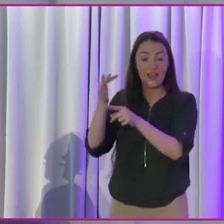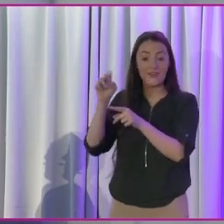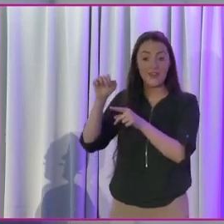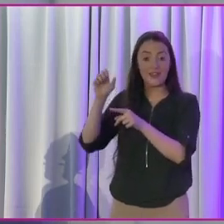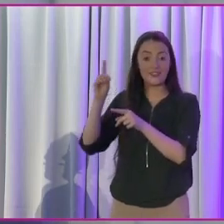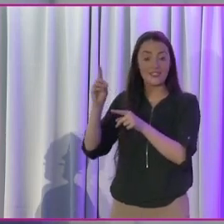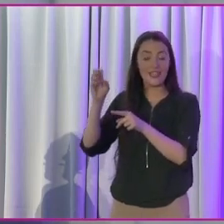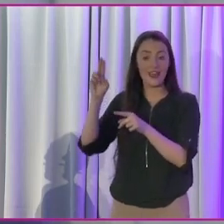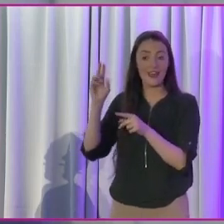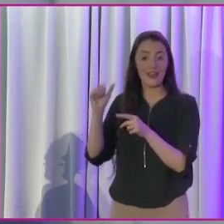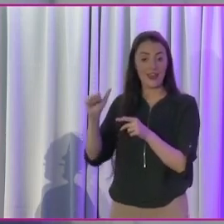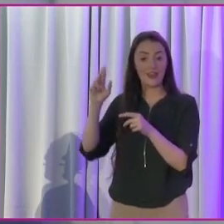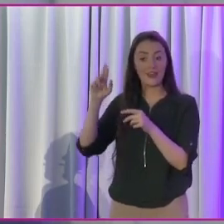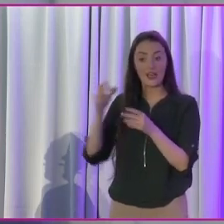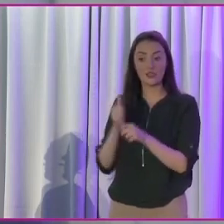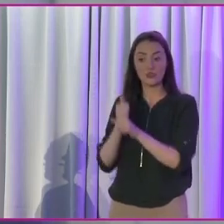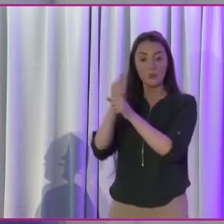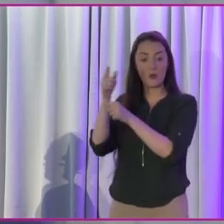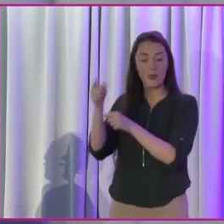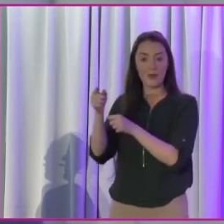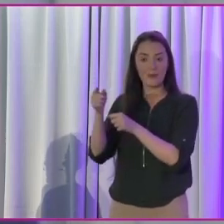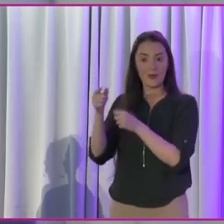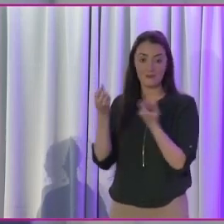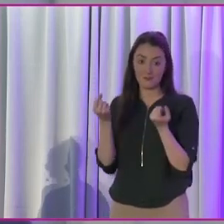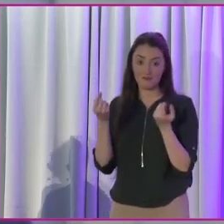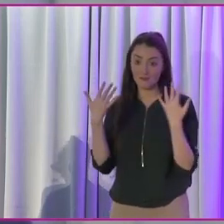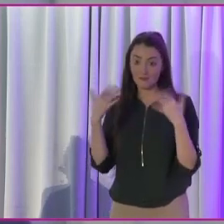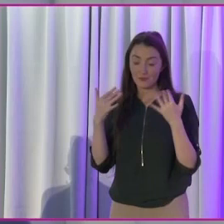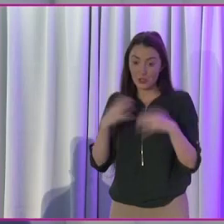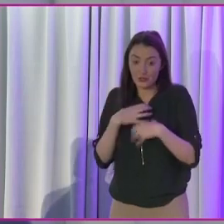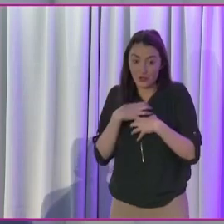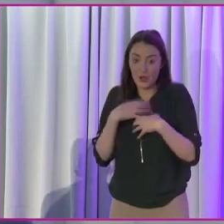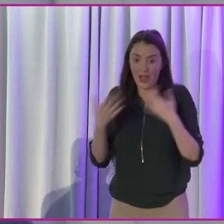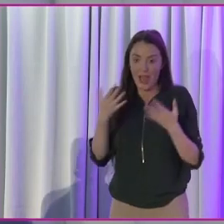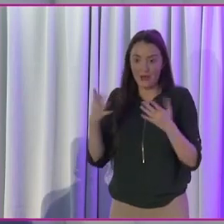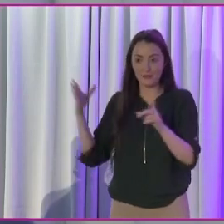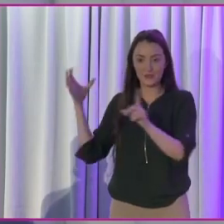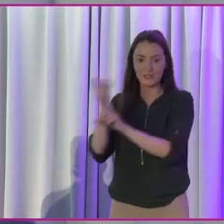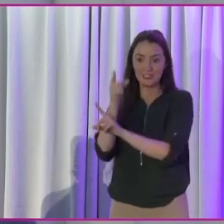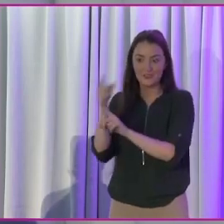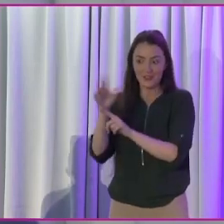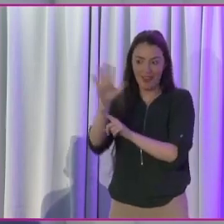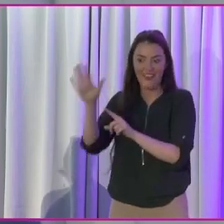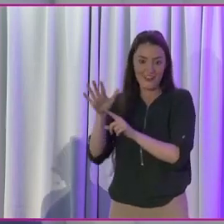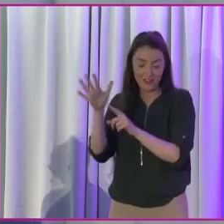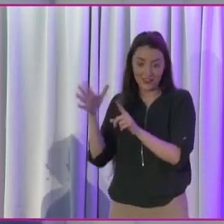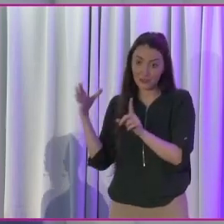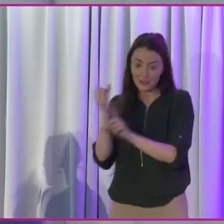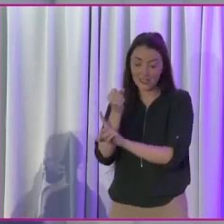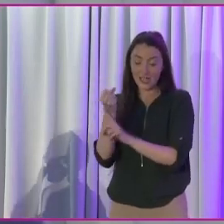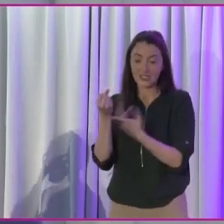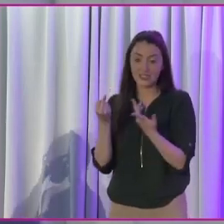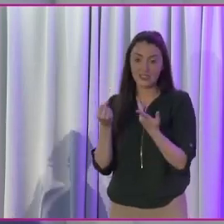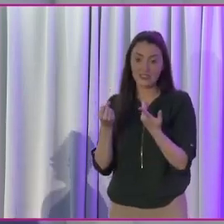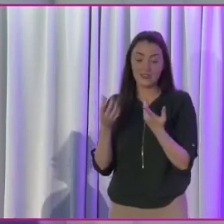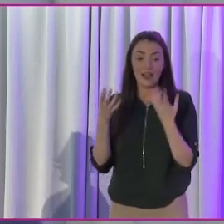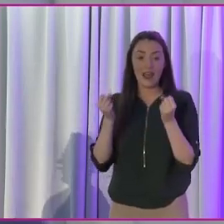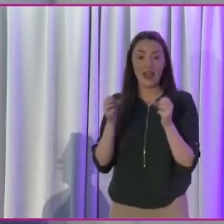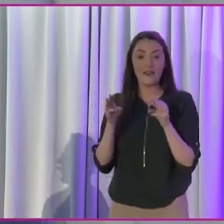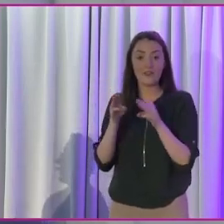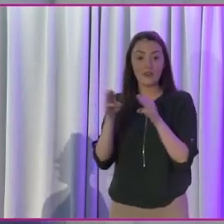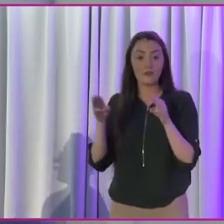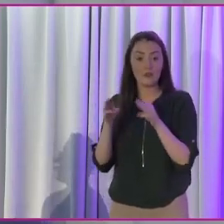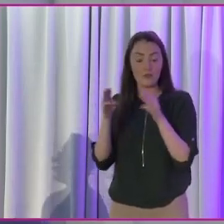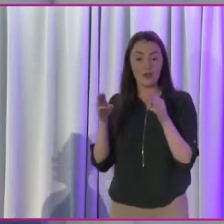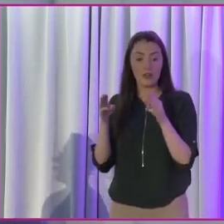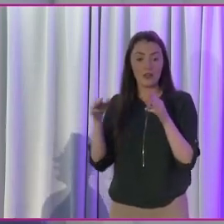behind them, they could be quite amazed at how successful they are. So like, you know, having people on the ticket